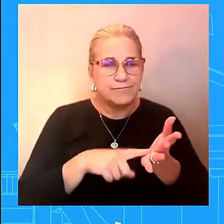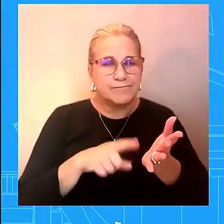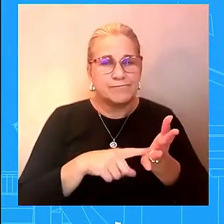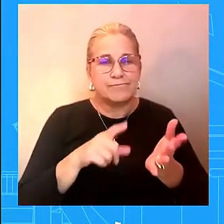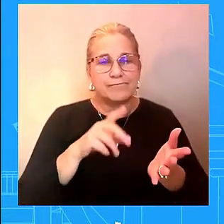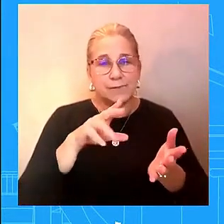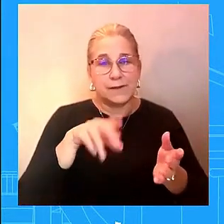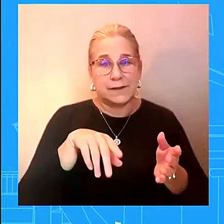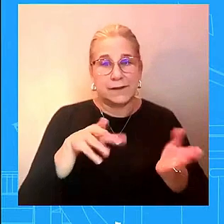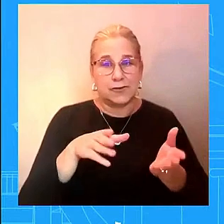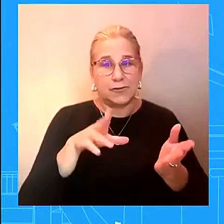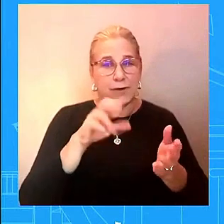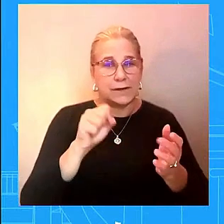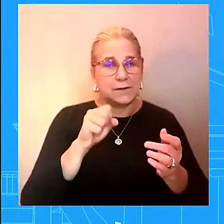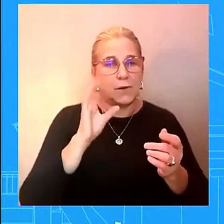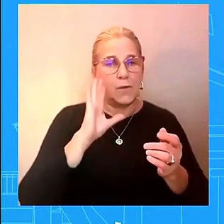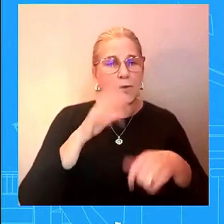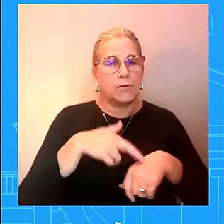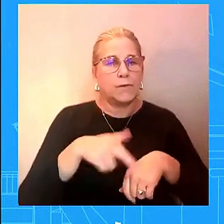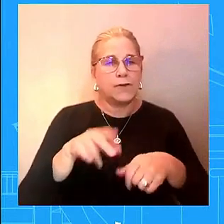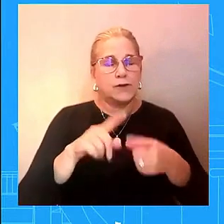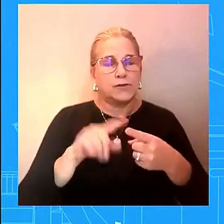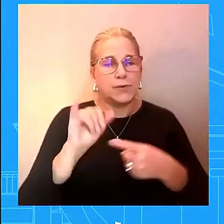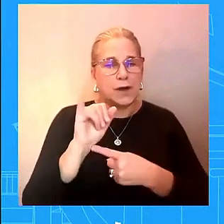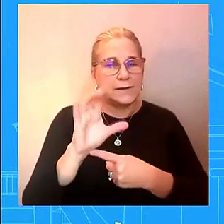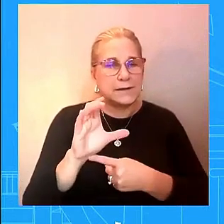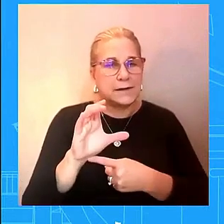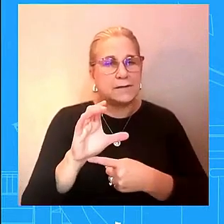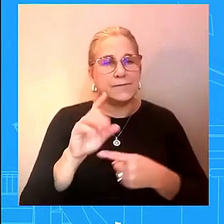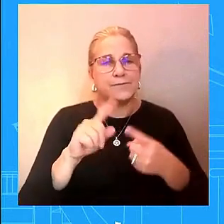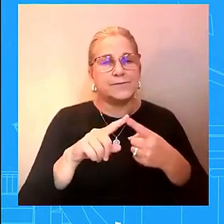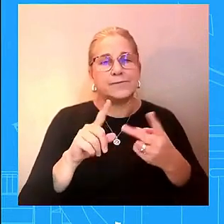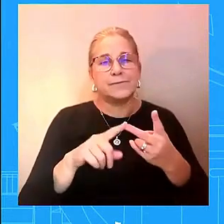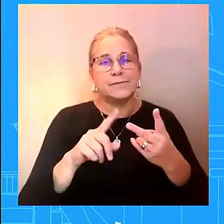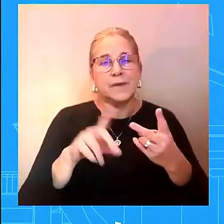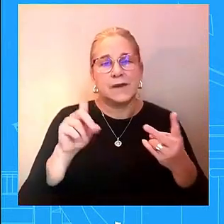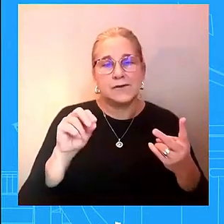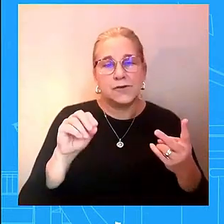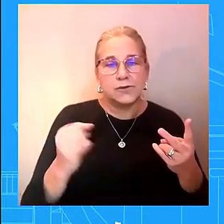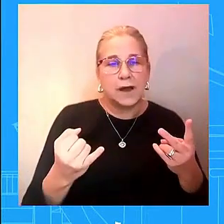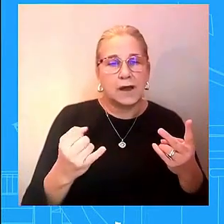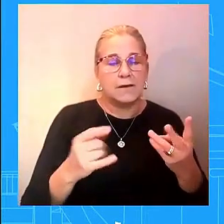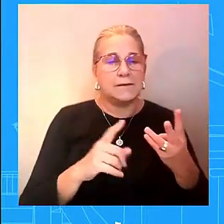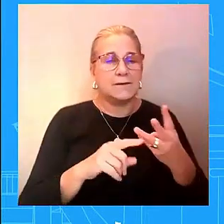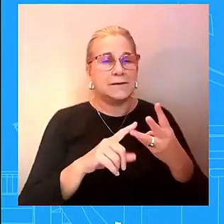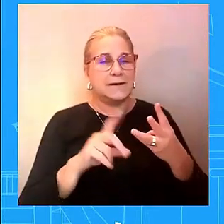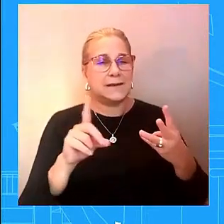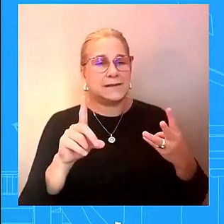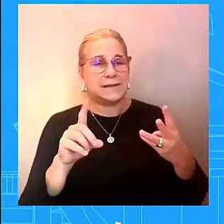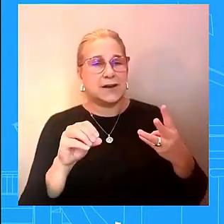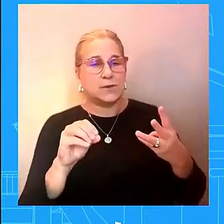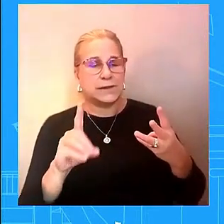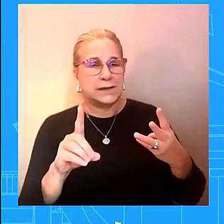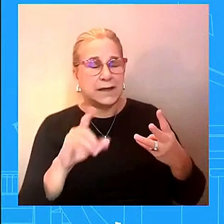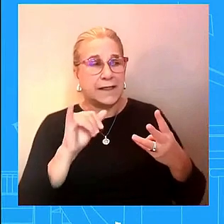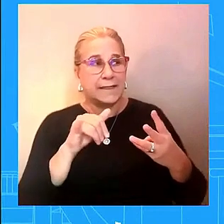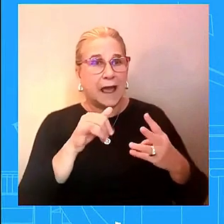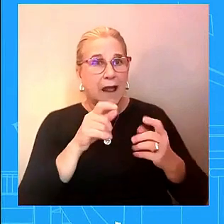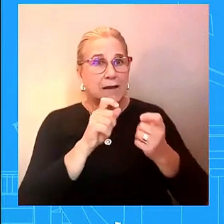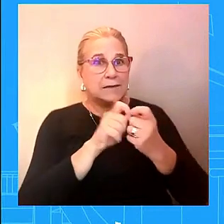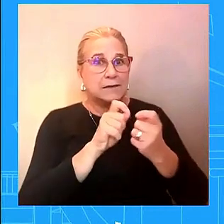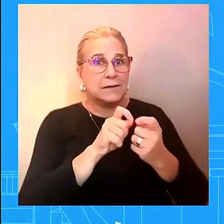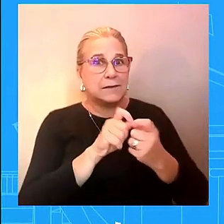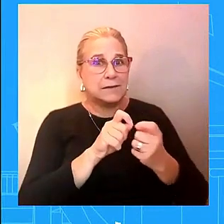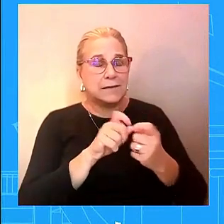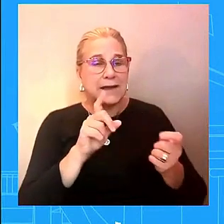dod i'm not going to get into particulars or specifics from here but we are aware of the reports and we are definitely uh very concerned